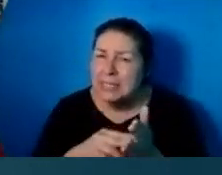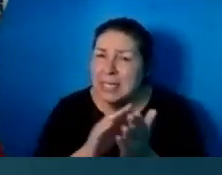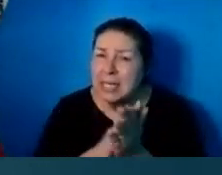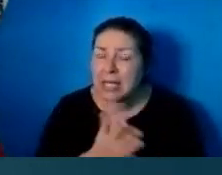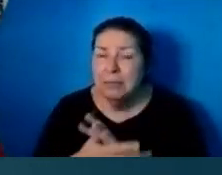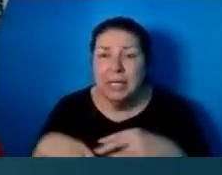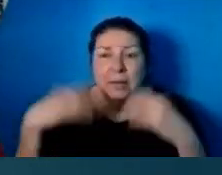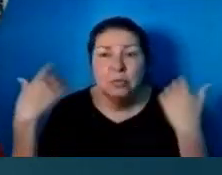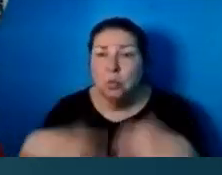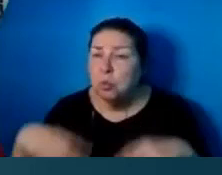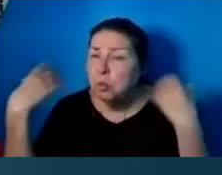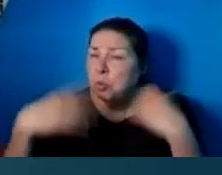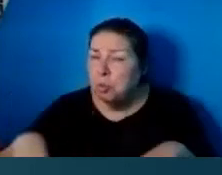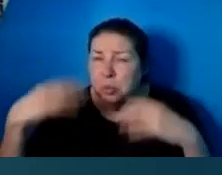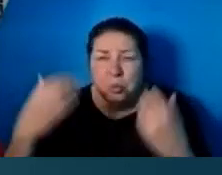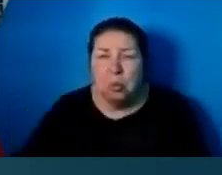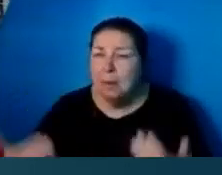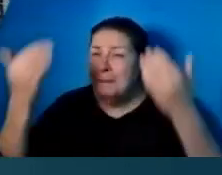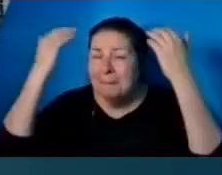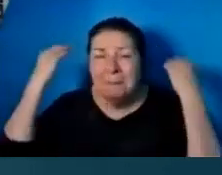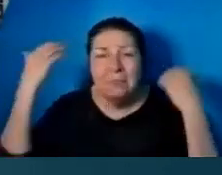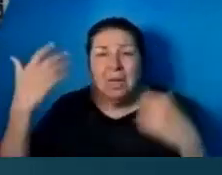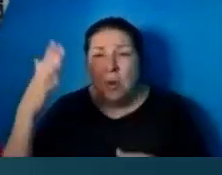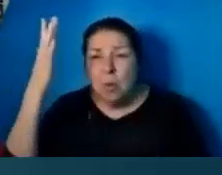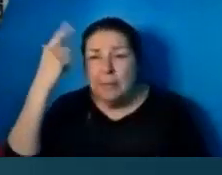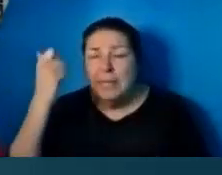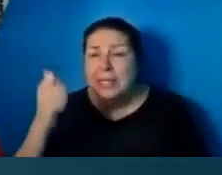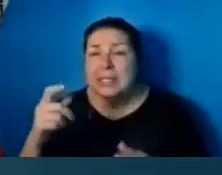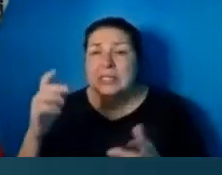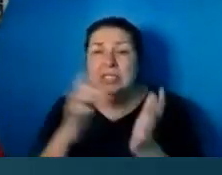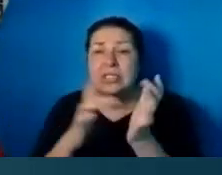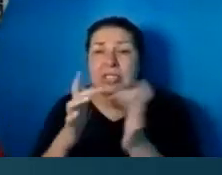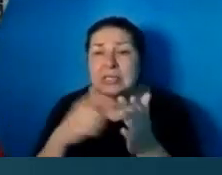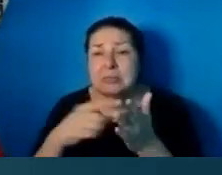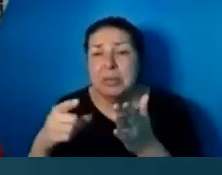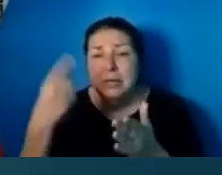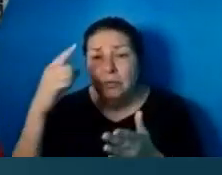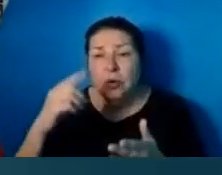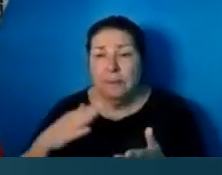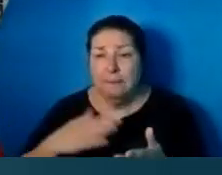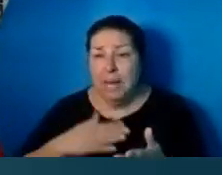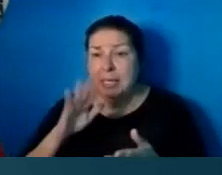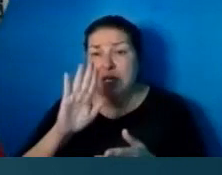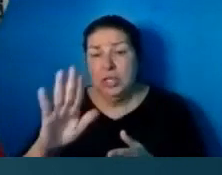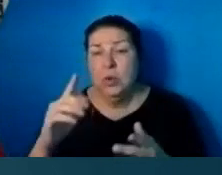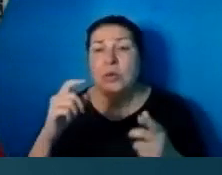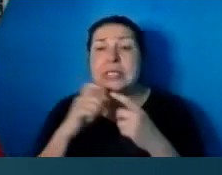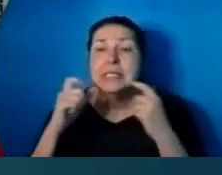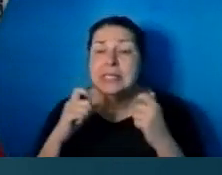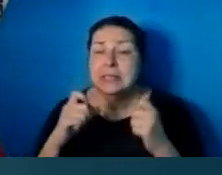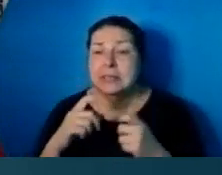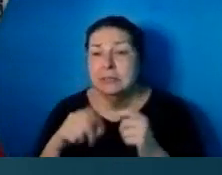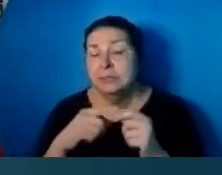Jesus paid for my sins. He paid for your sins as well. So when we